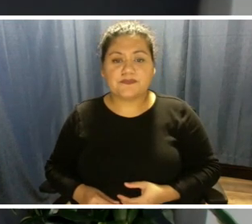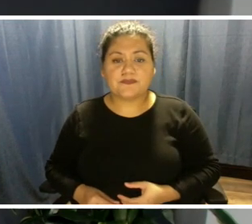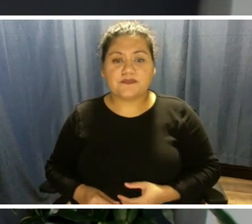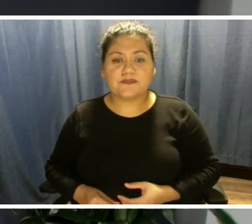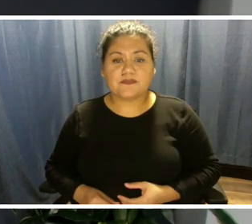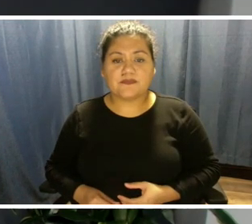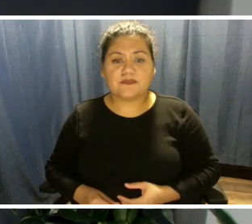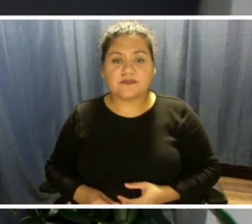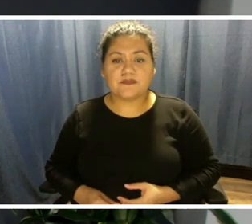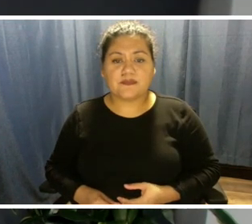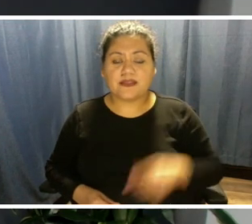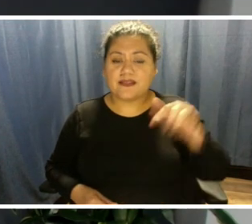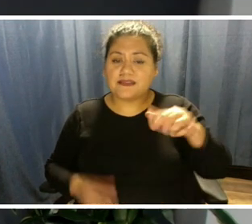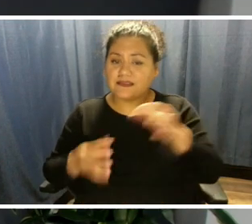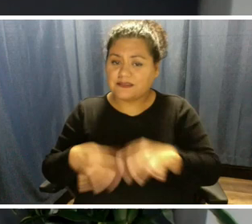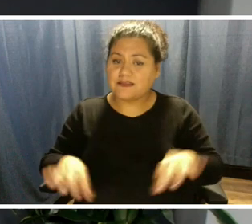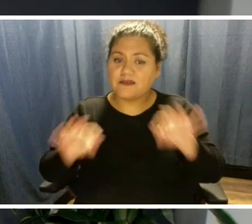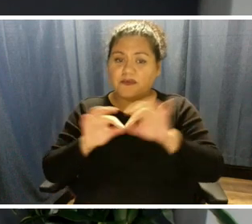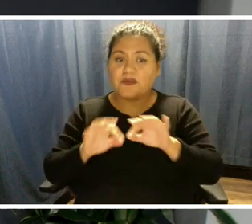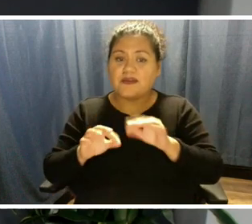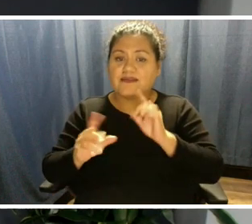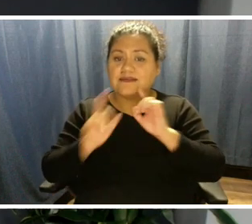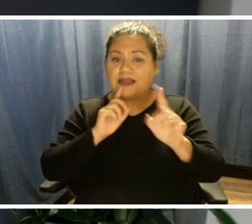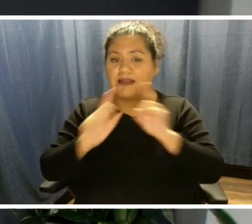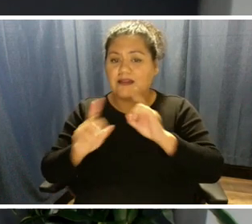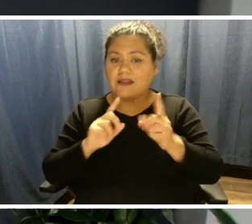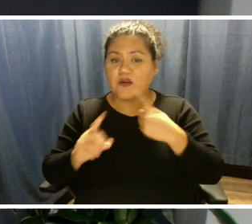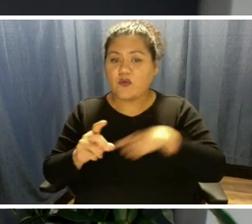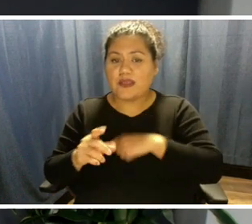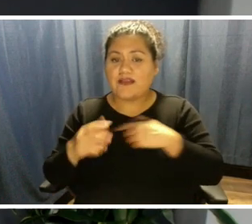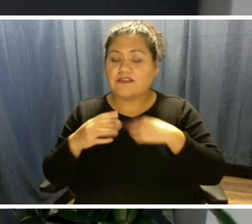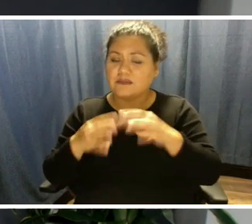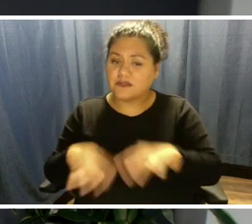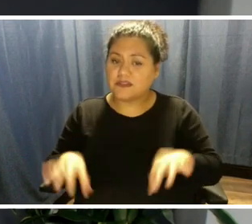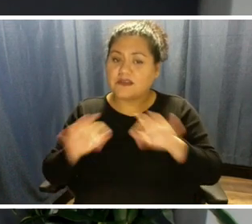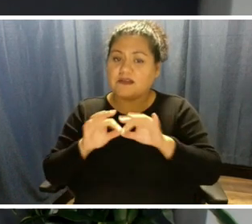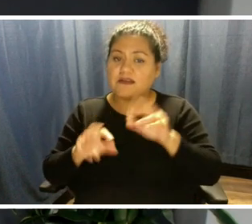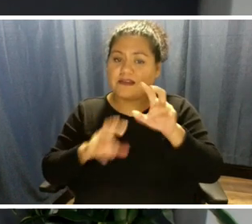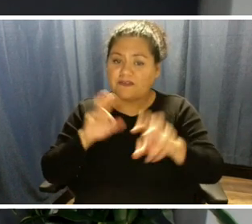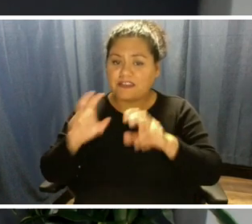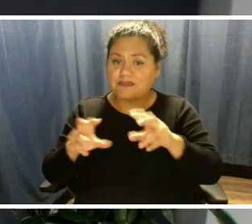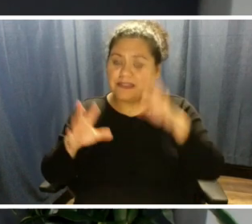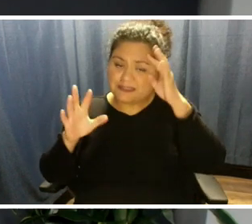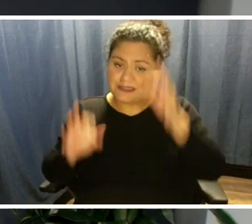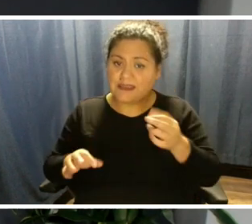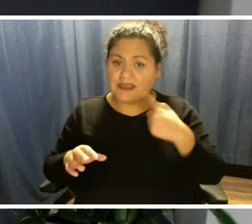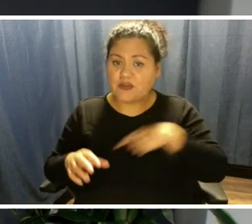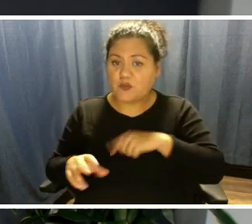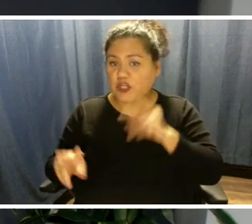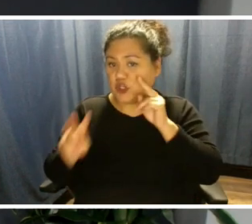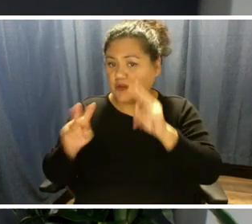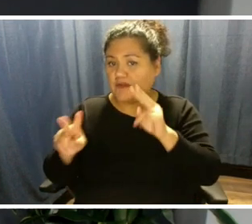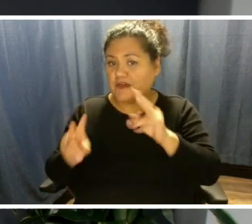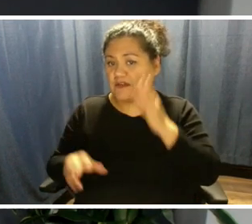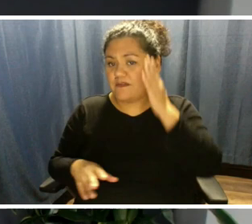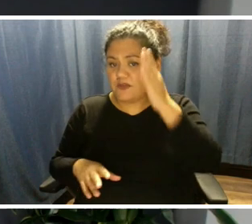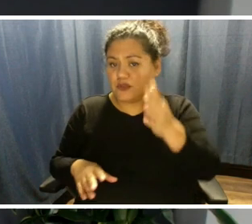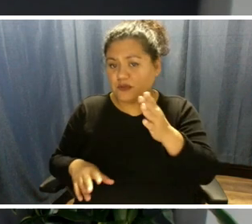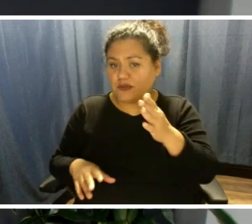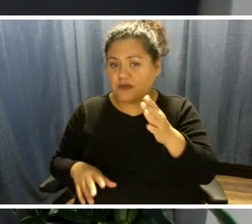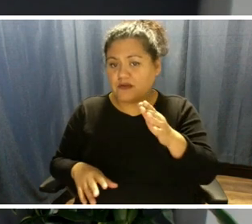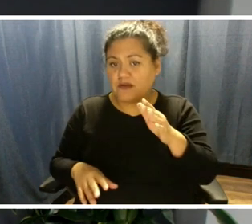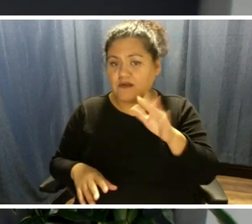is, this is an important dialogue given we have some critical investment decisions, but can we look forward to future forums